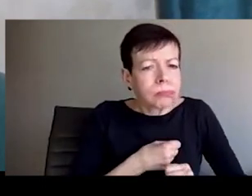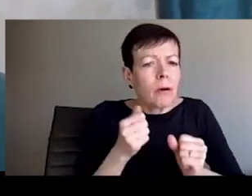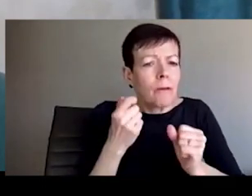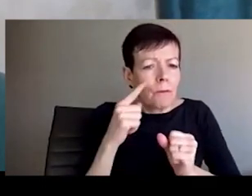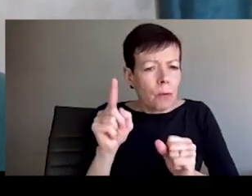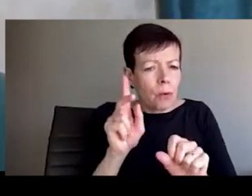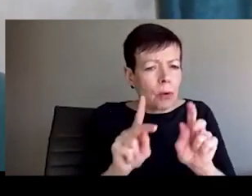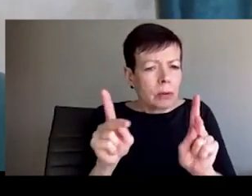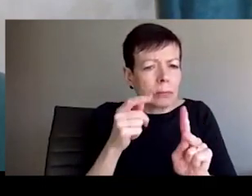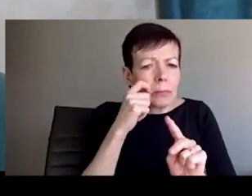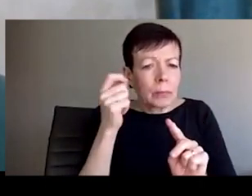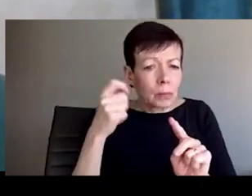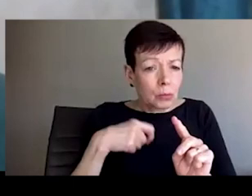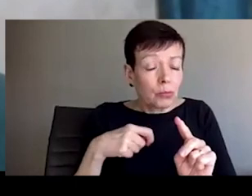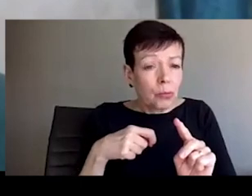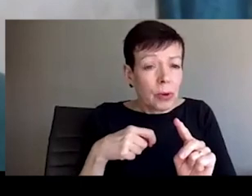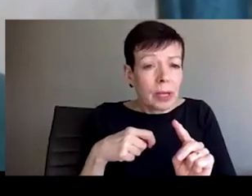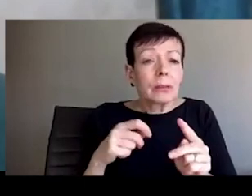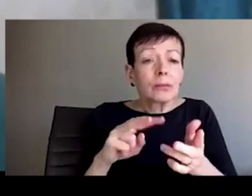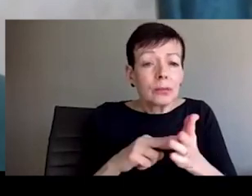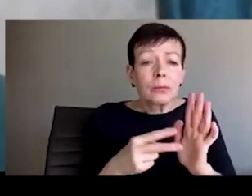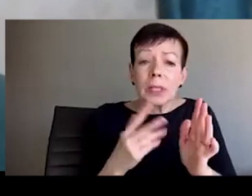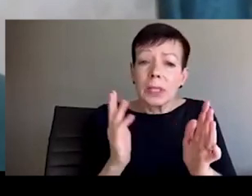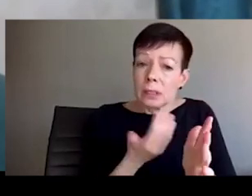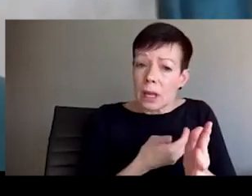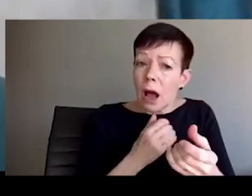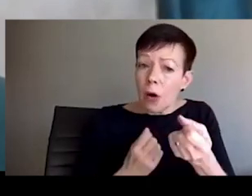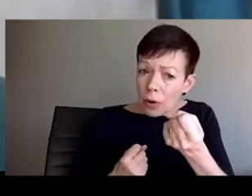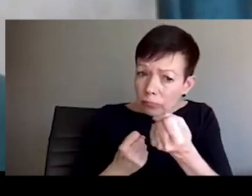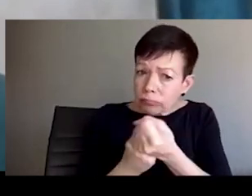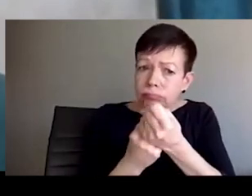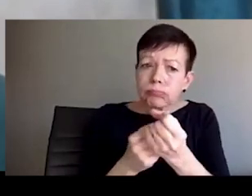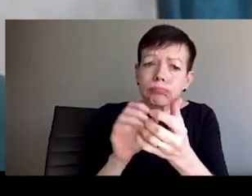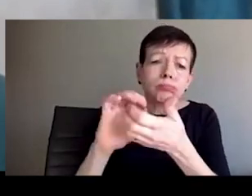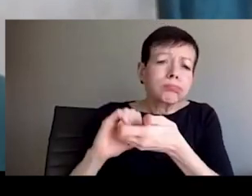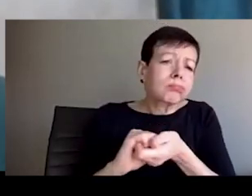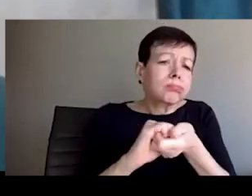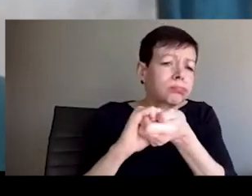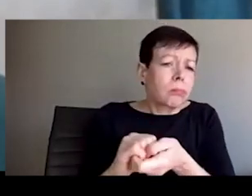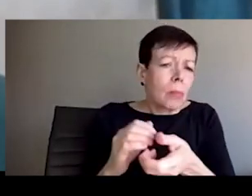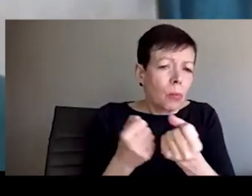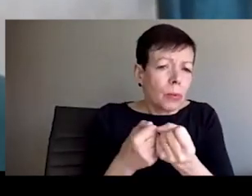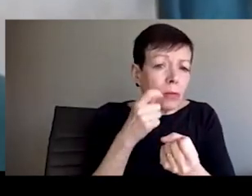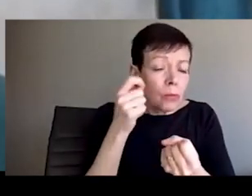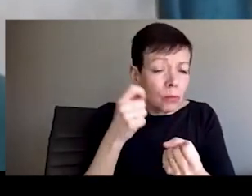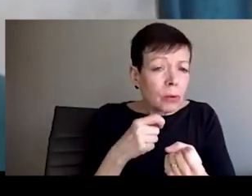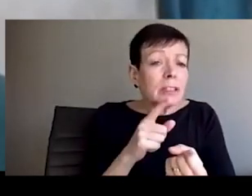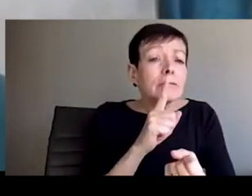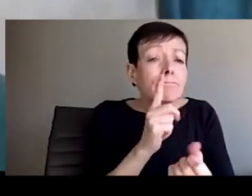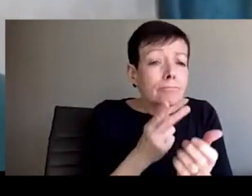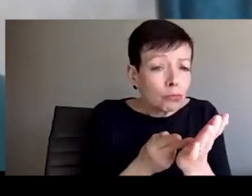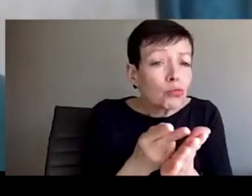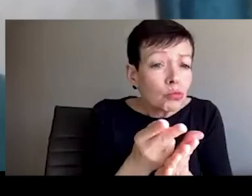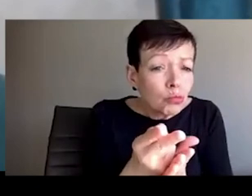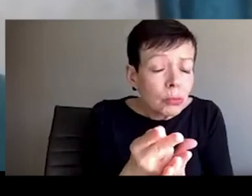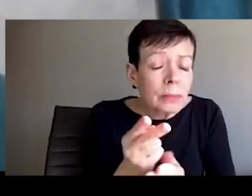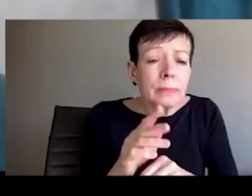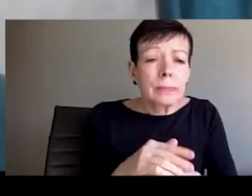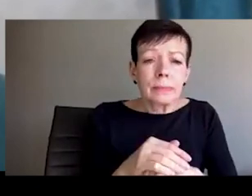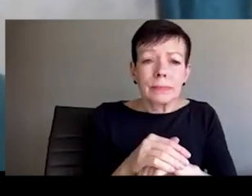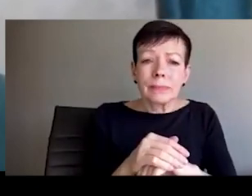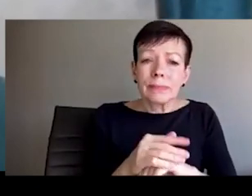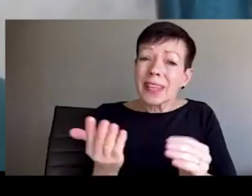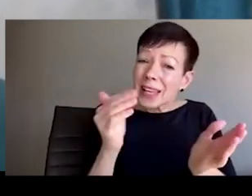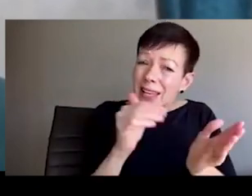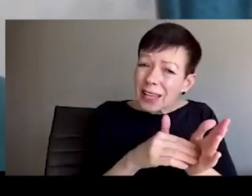consequences later. And yes, we are frustrated when we witness the double standards in dealing with the suffering of